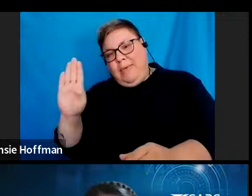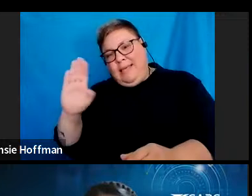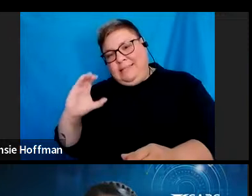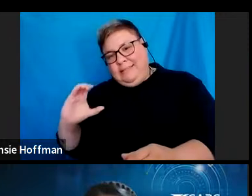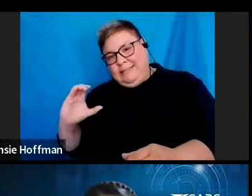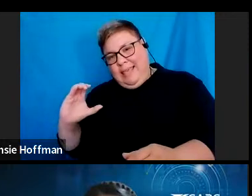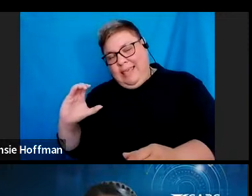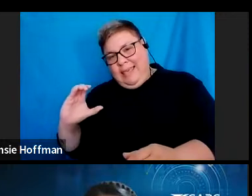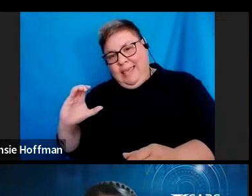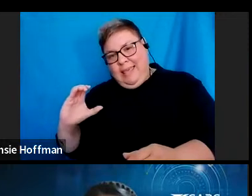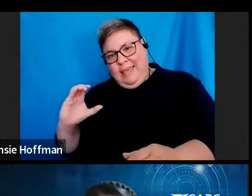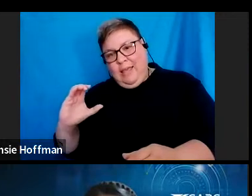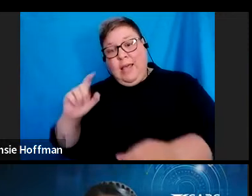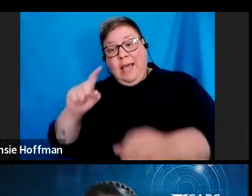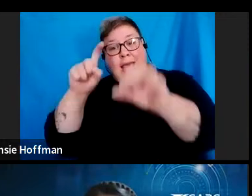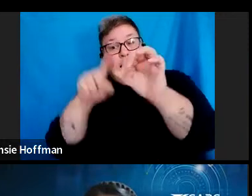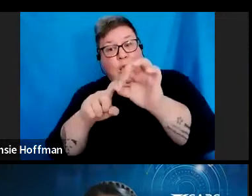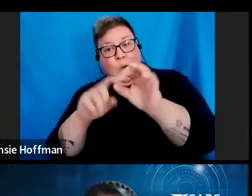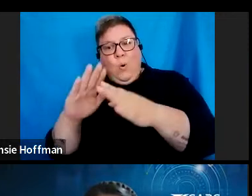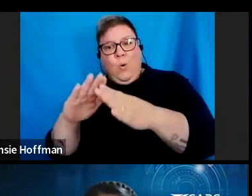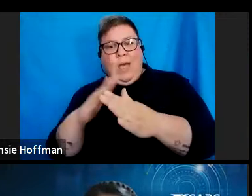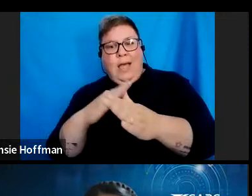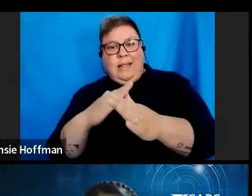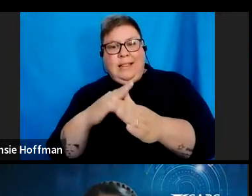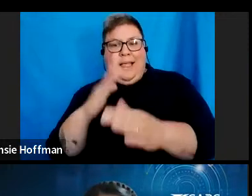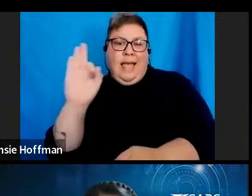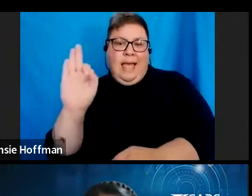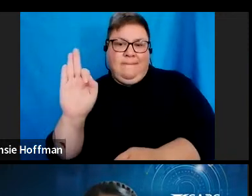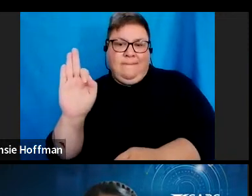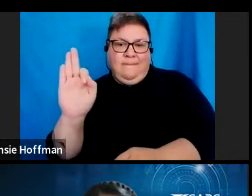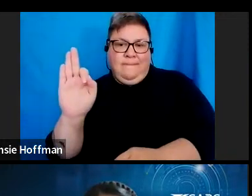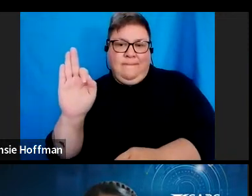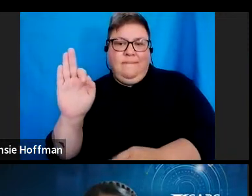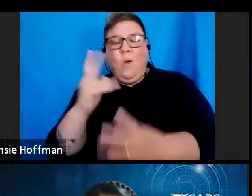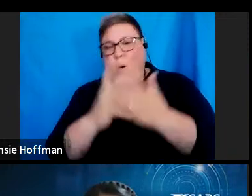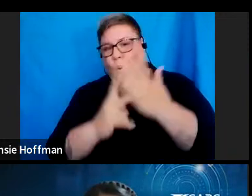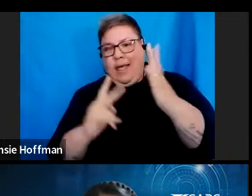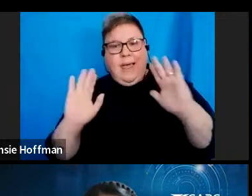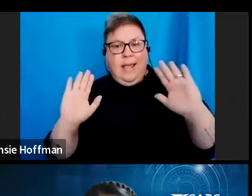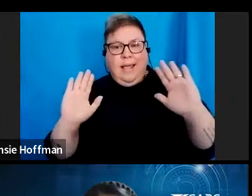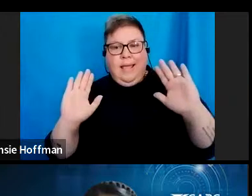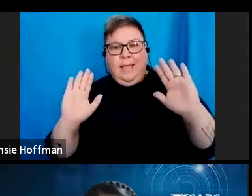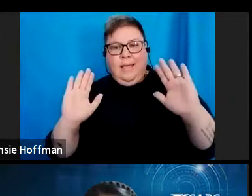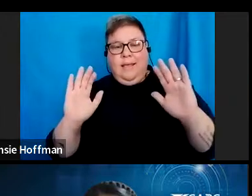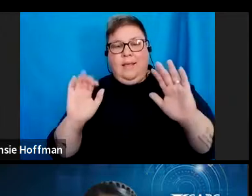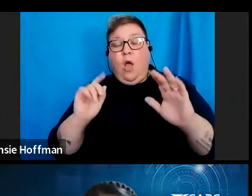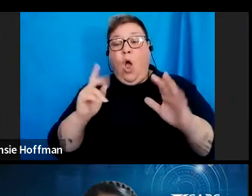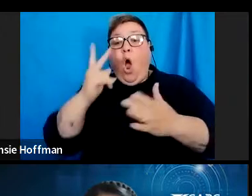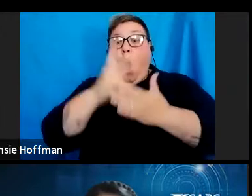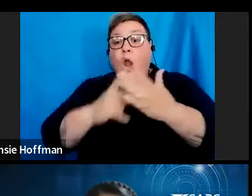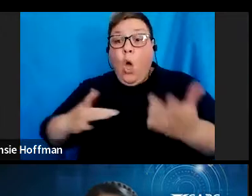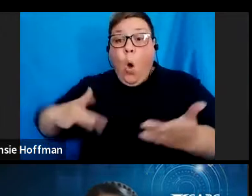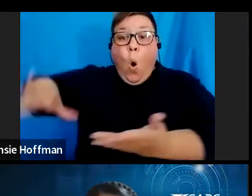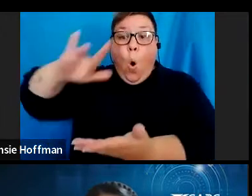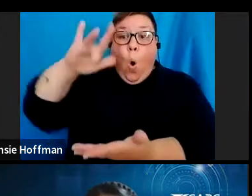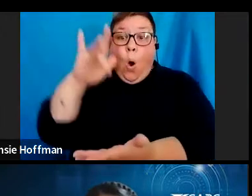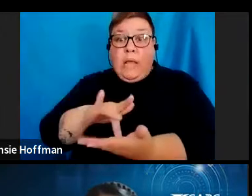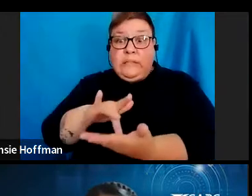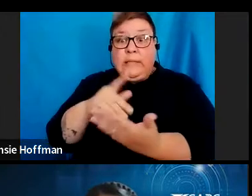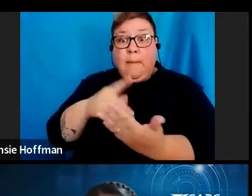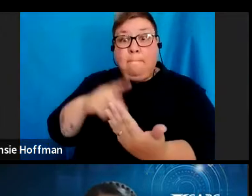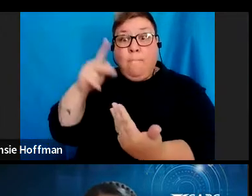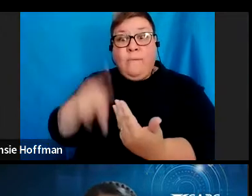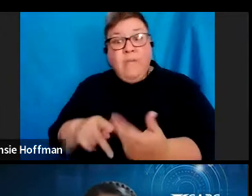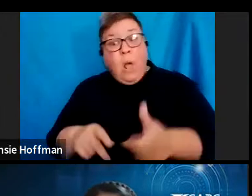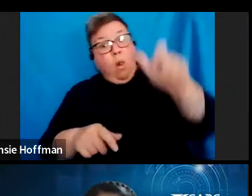the IRP3Q, and the IRP3F. Only the organisation portfolio has access to